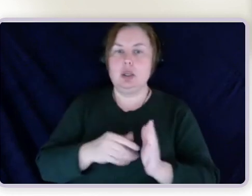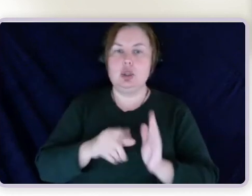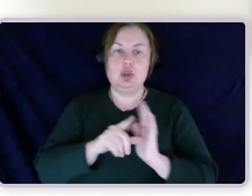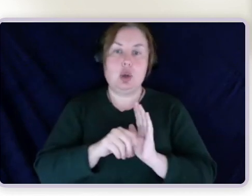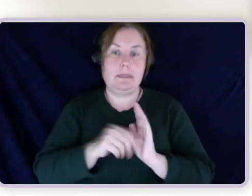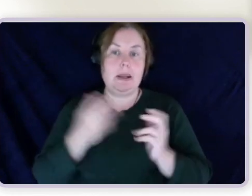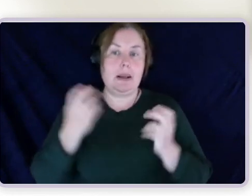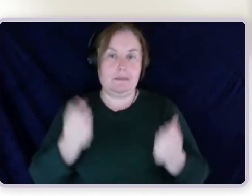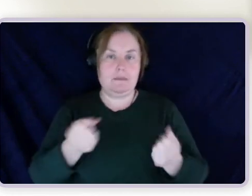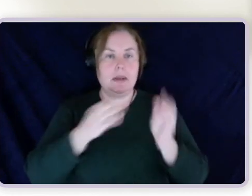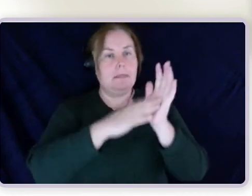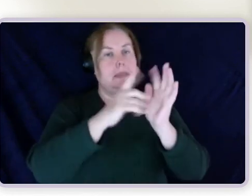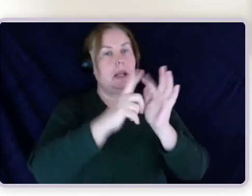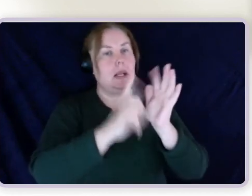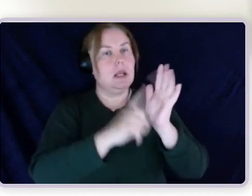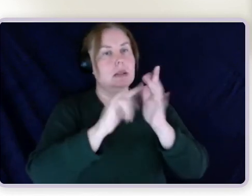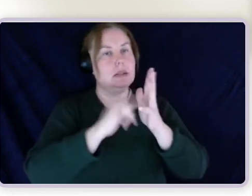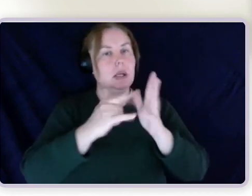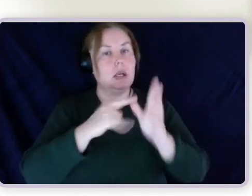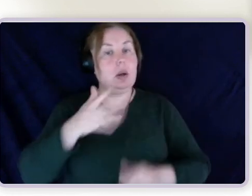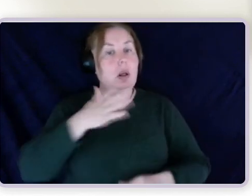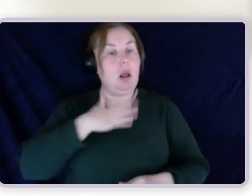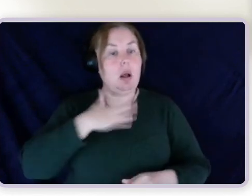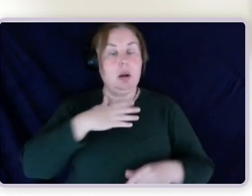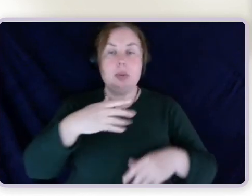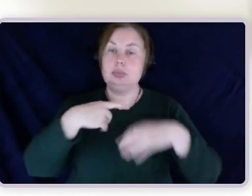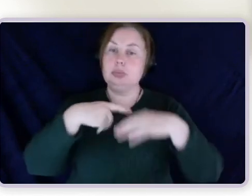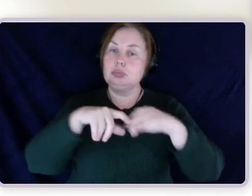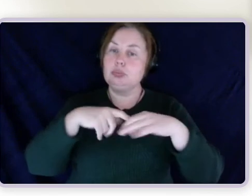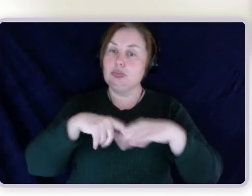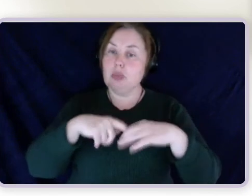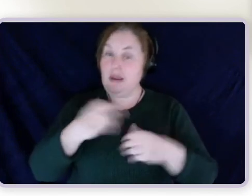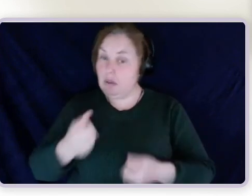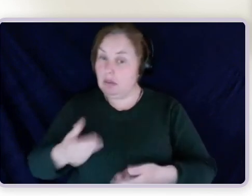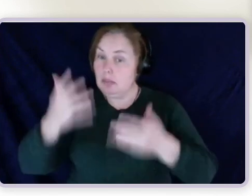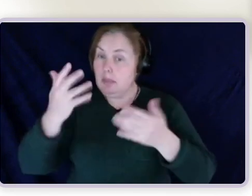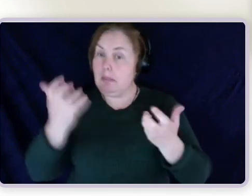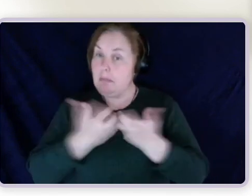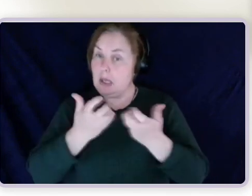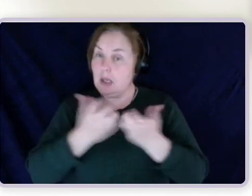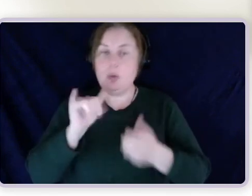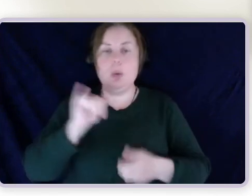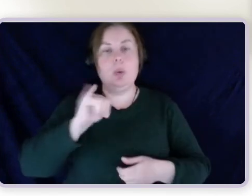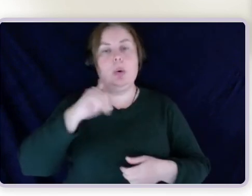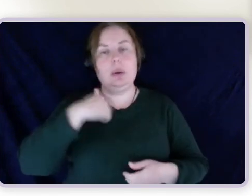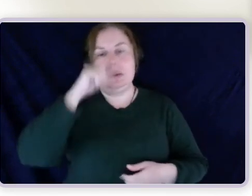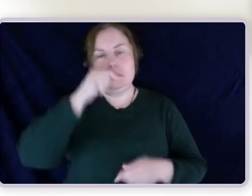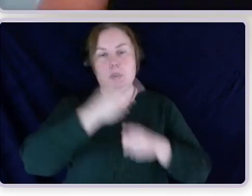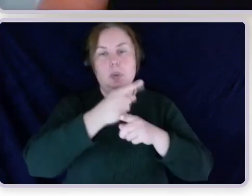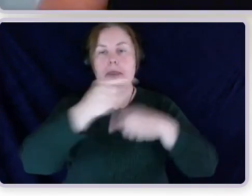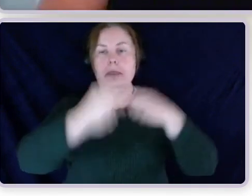Melissa, would you like to do questions? Have we got many? Or I can possibly talk about some case studies if you prefer me to